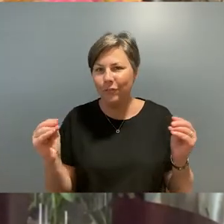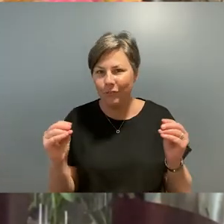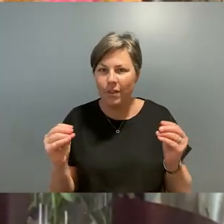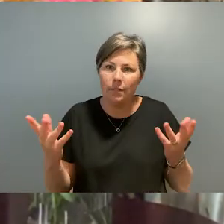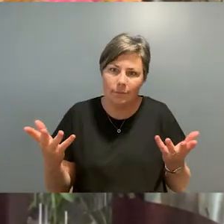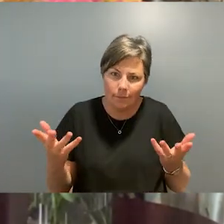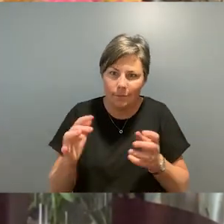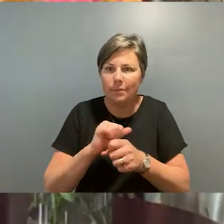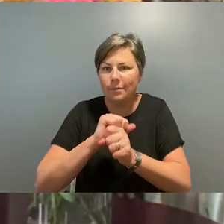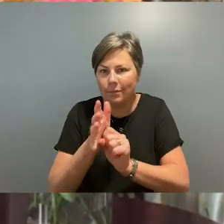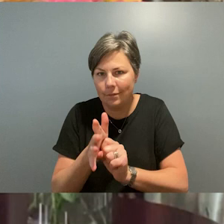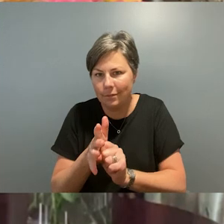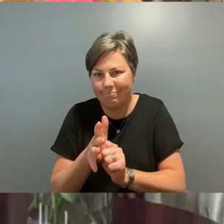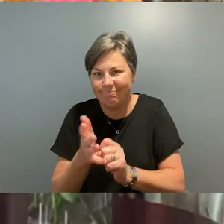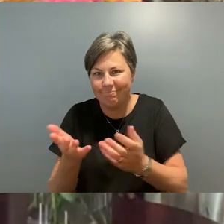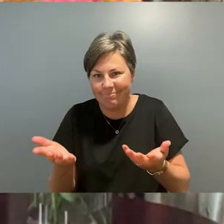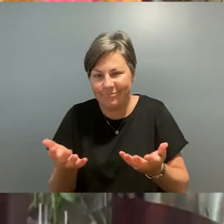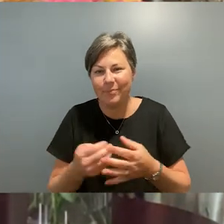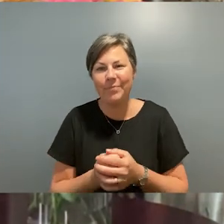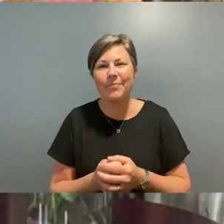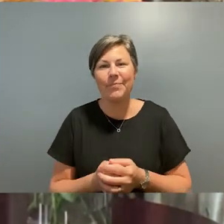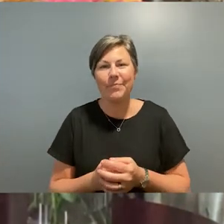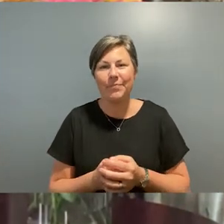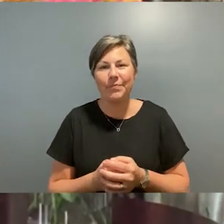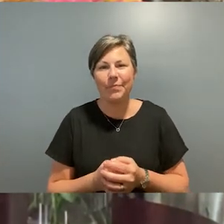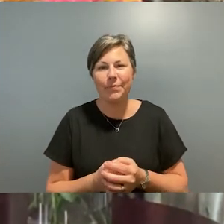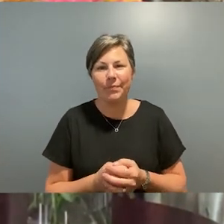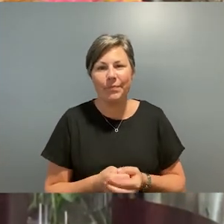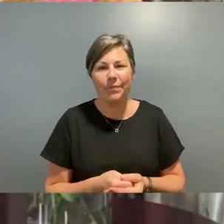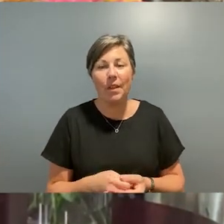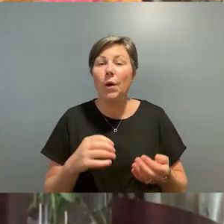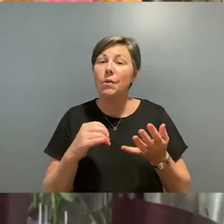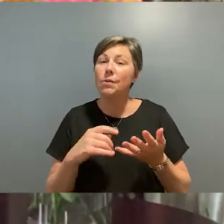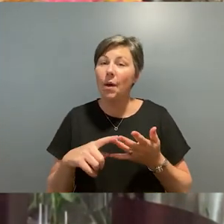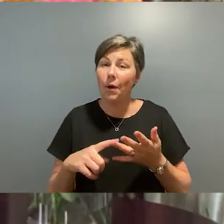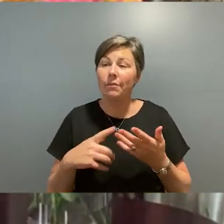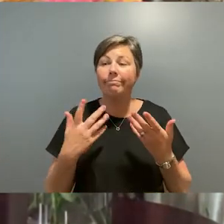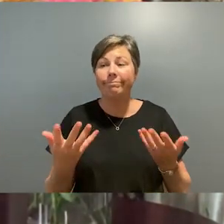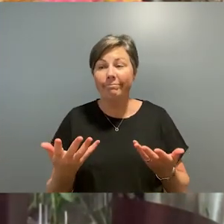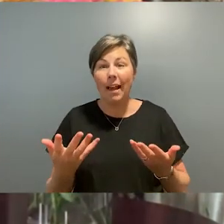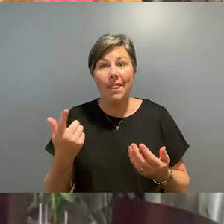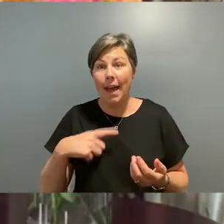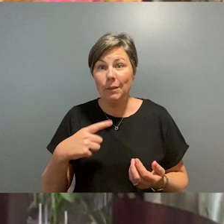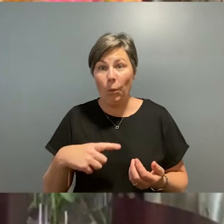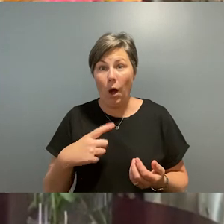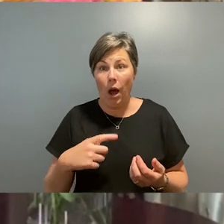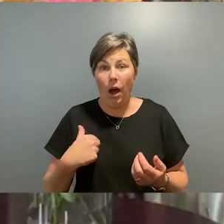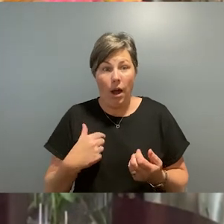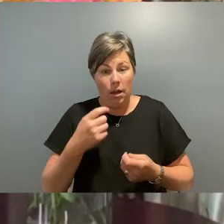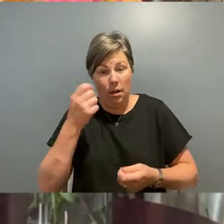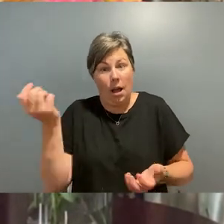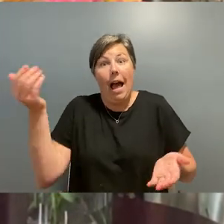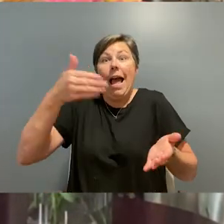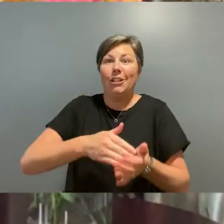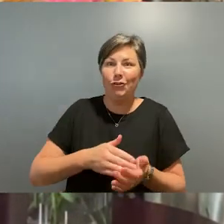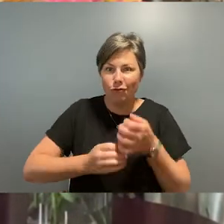from us for obvious enough reasons, if you think back to that time. So let me say there is all the more reason for